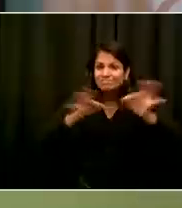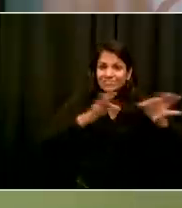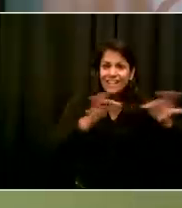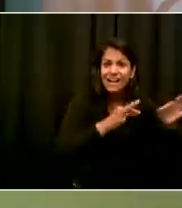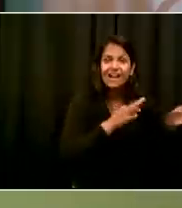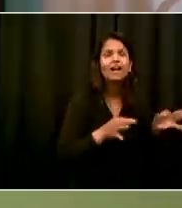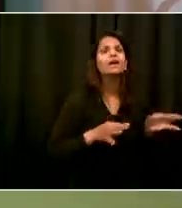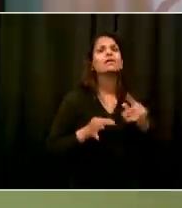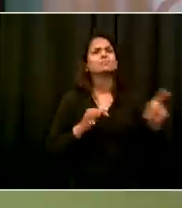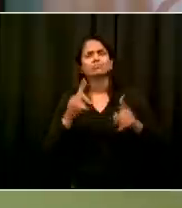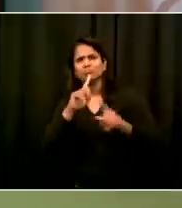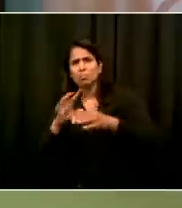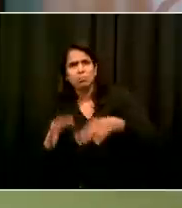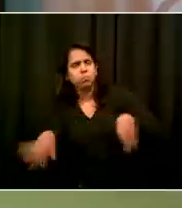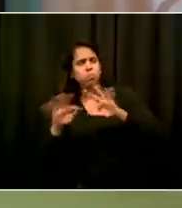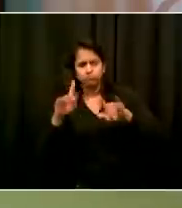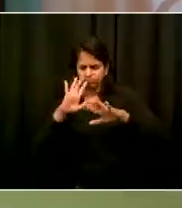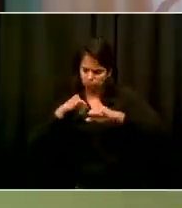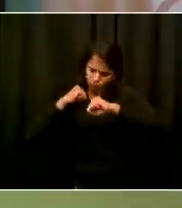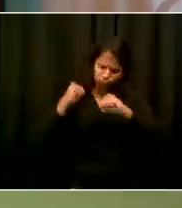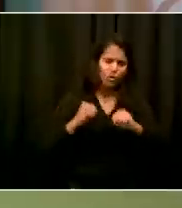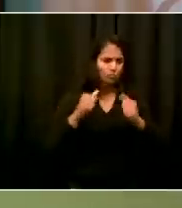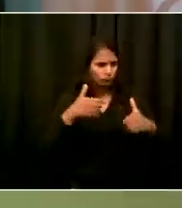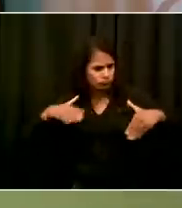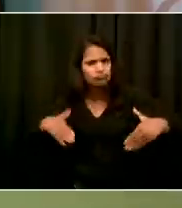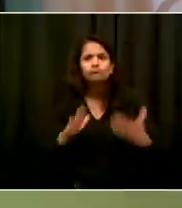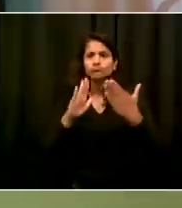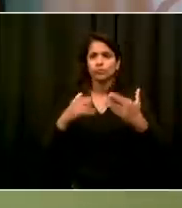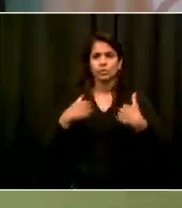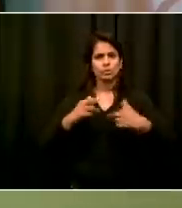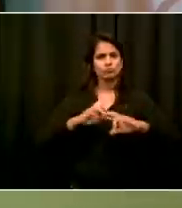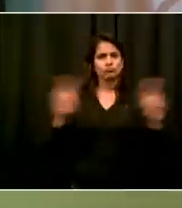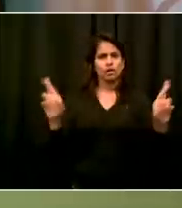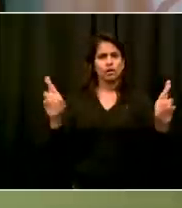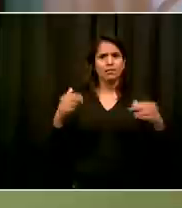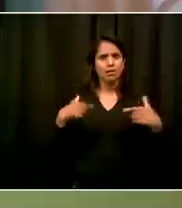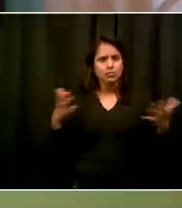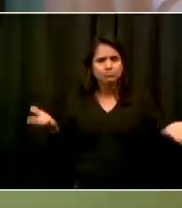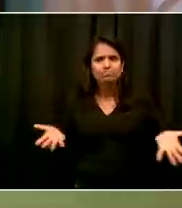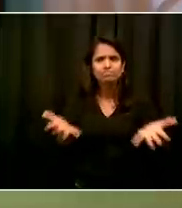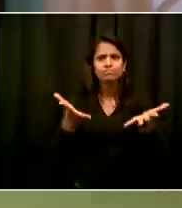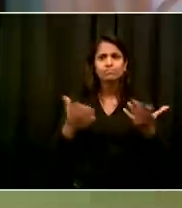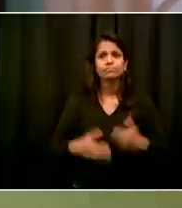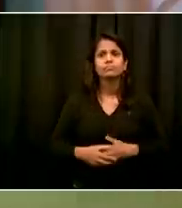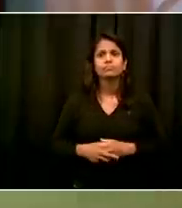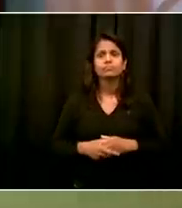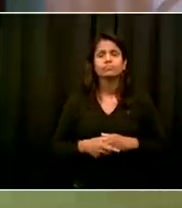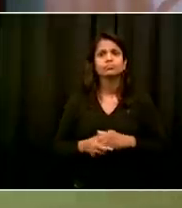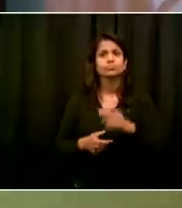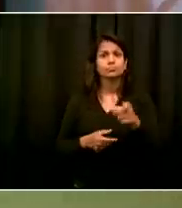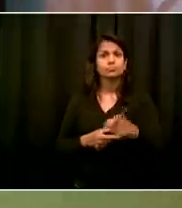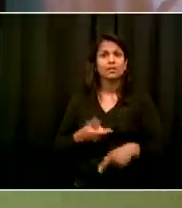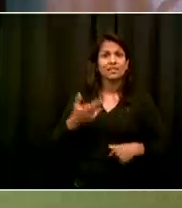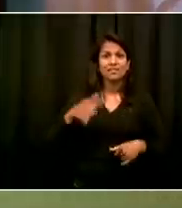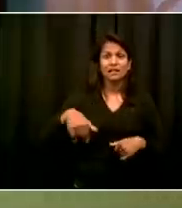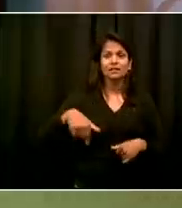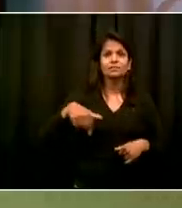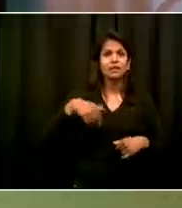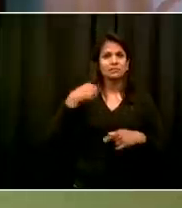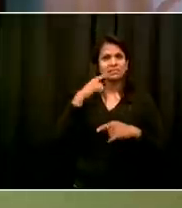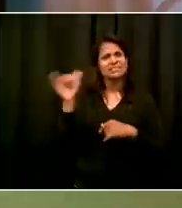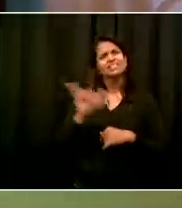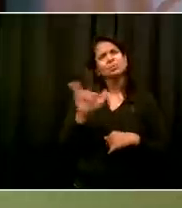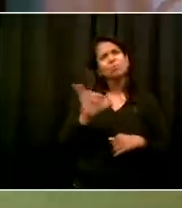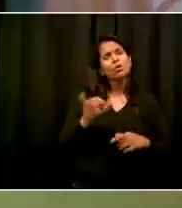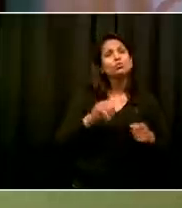rivals many of the large cities that you see in Asia that have also done a tremendous success with this disease. Thank